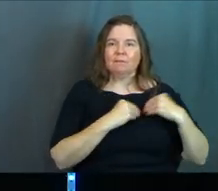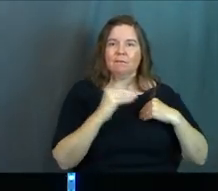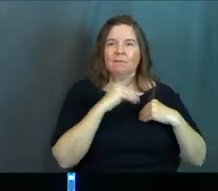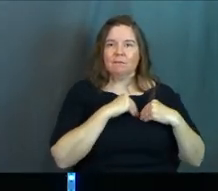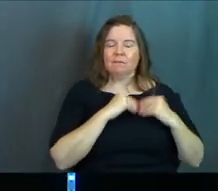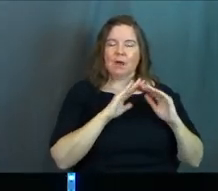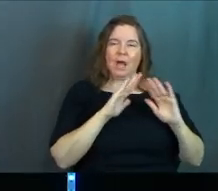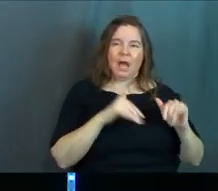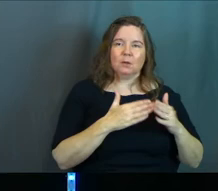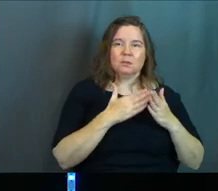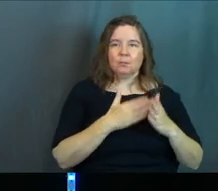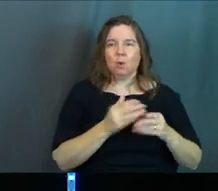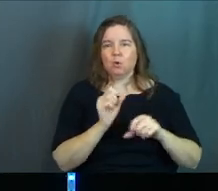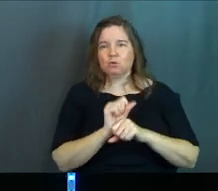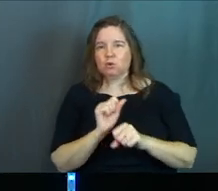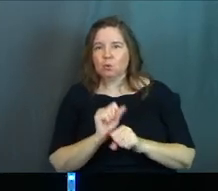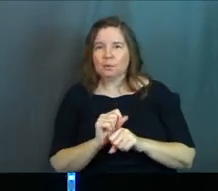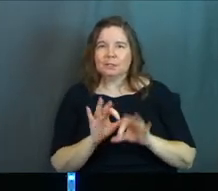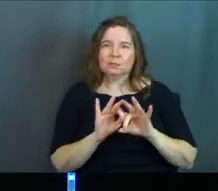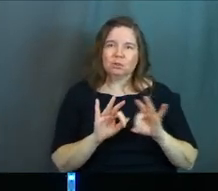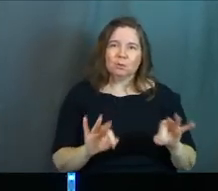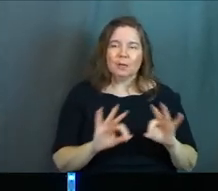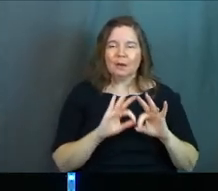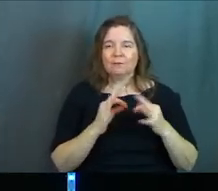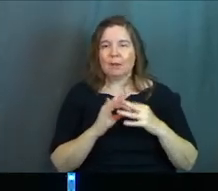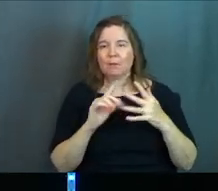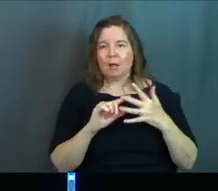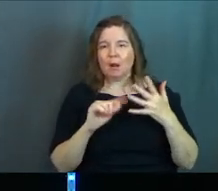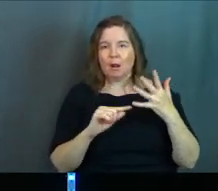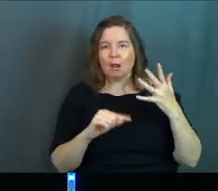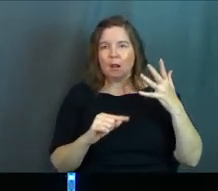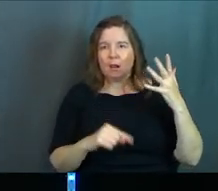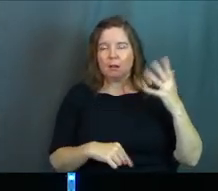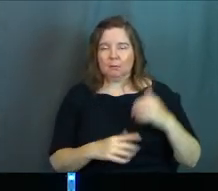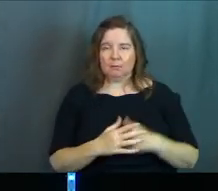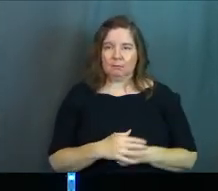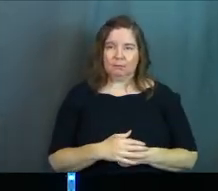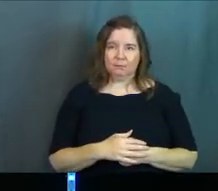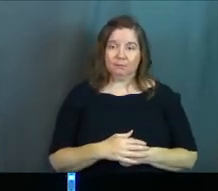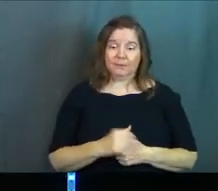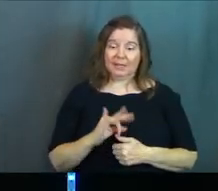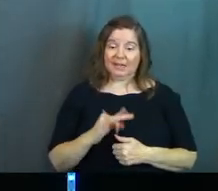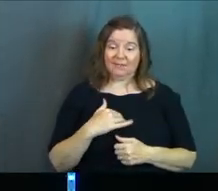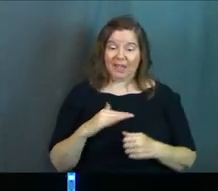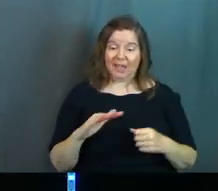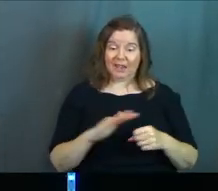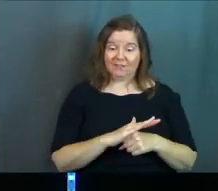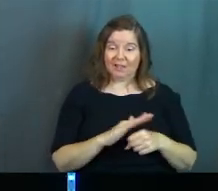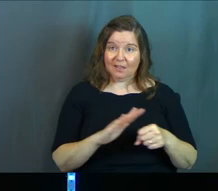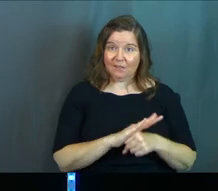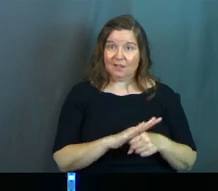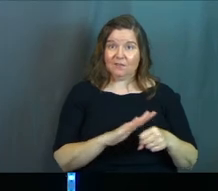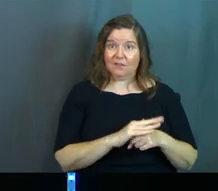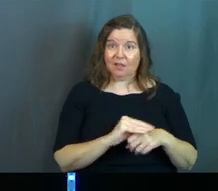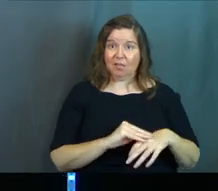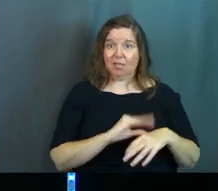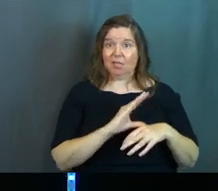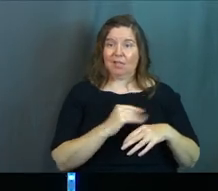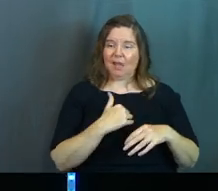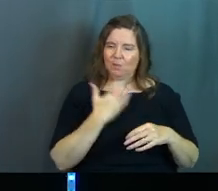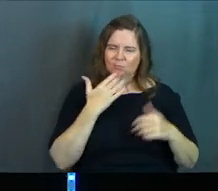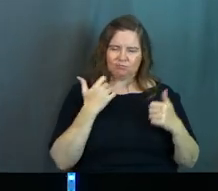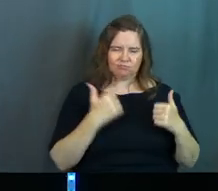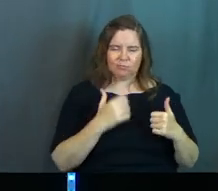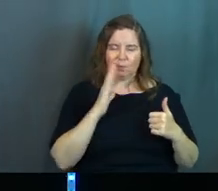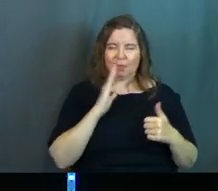Houses and boats and careers and degrees and family and all the stuff. And if I can fill it, I'll be good.